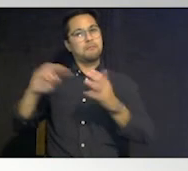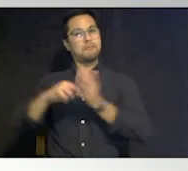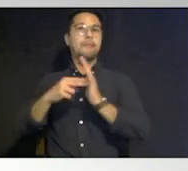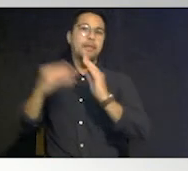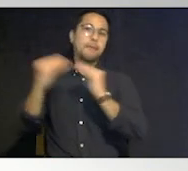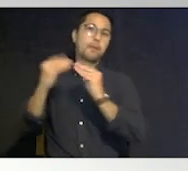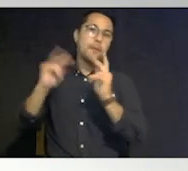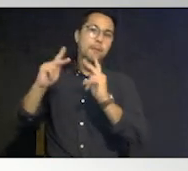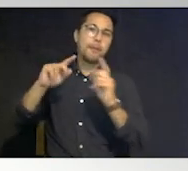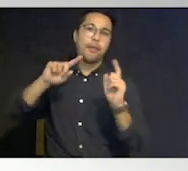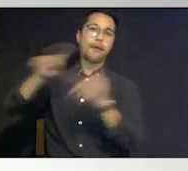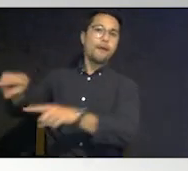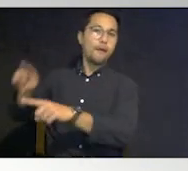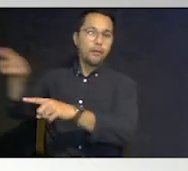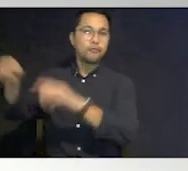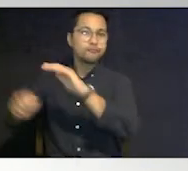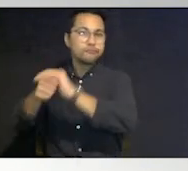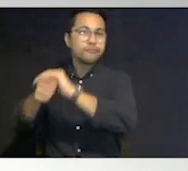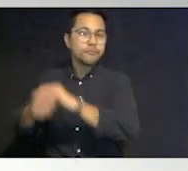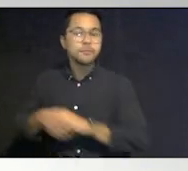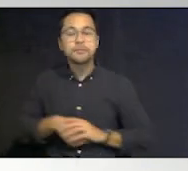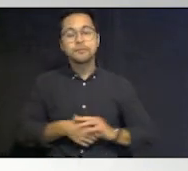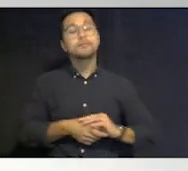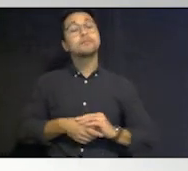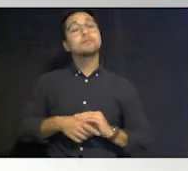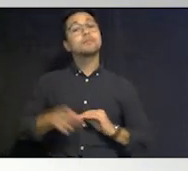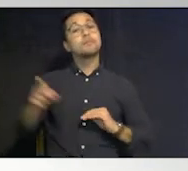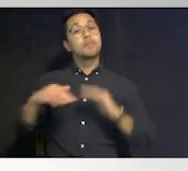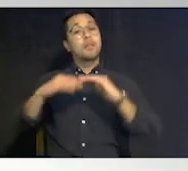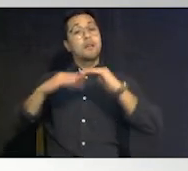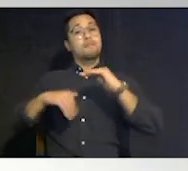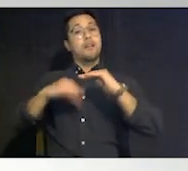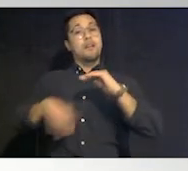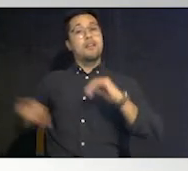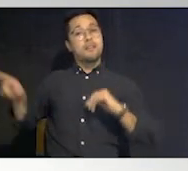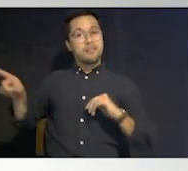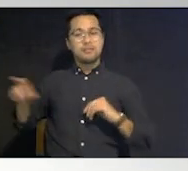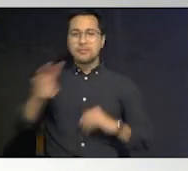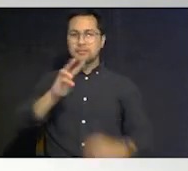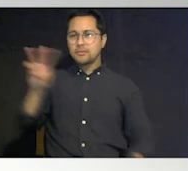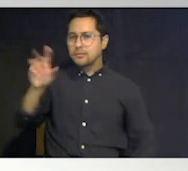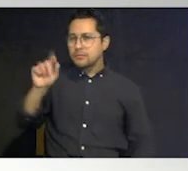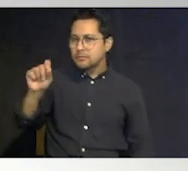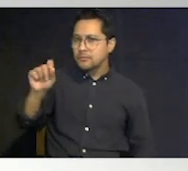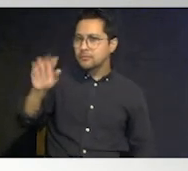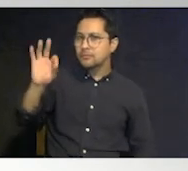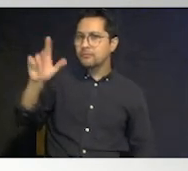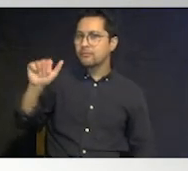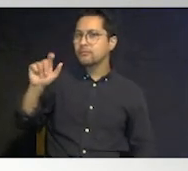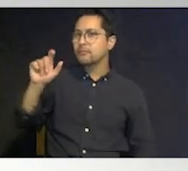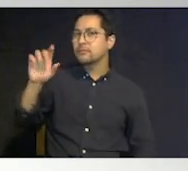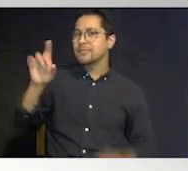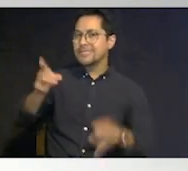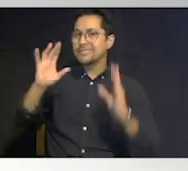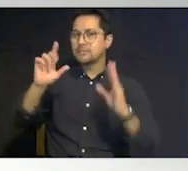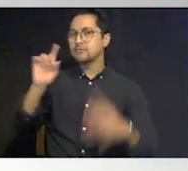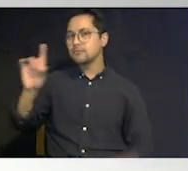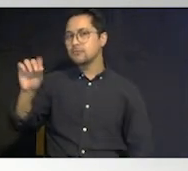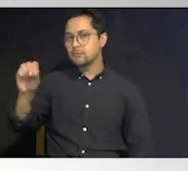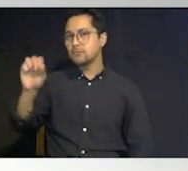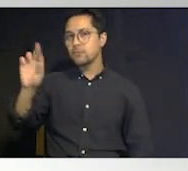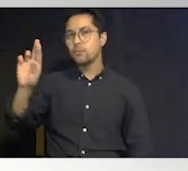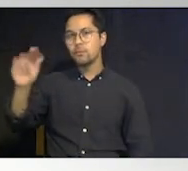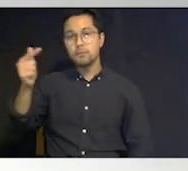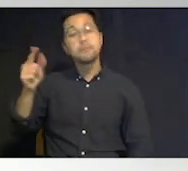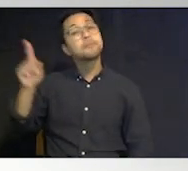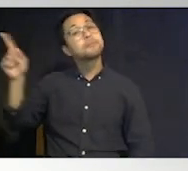and so then what's what's on the bottom what that link is it's www.floridadisaster.org and that's where